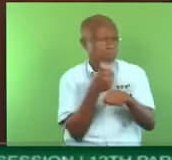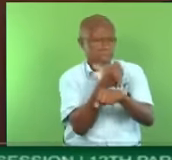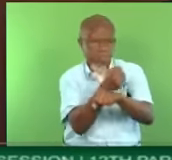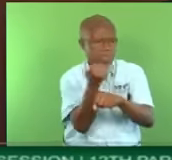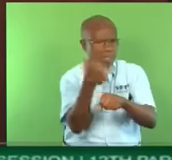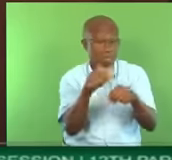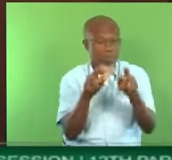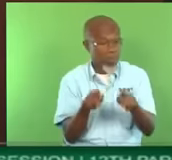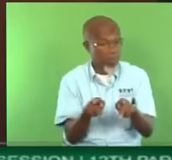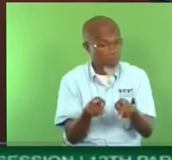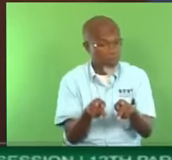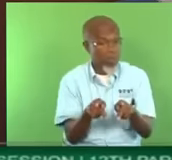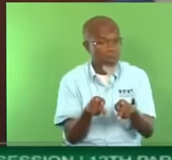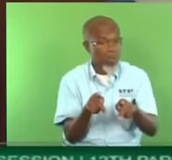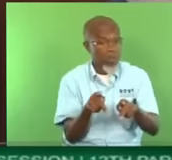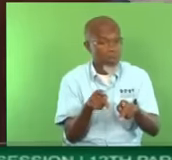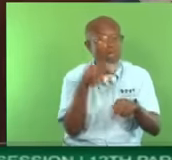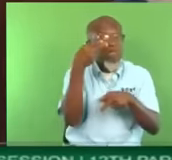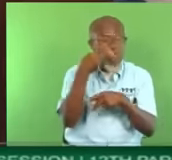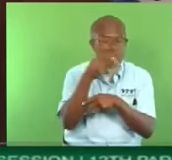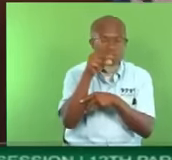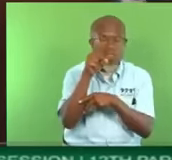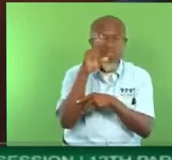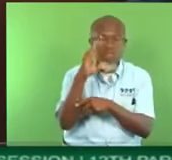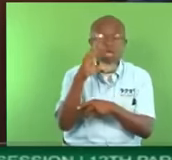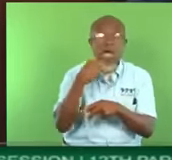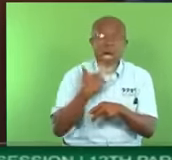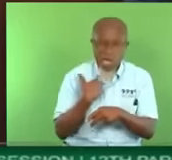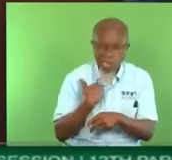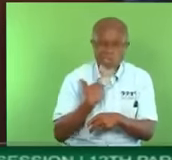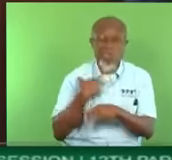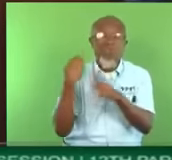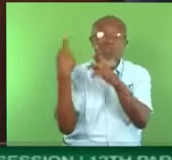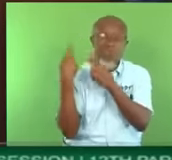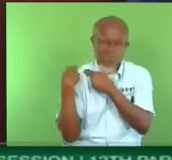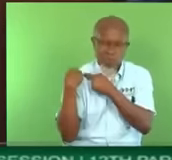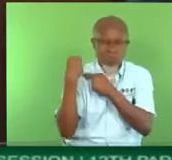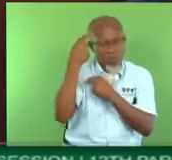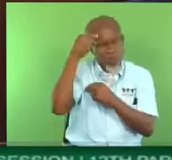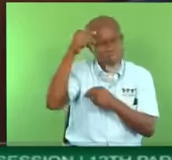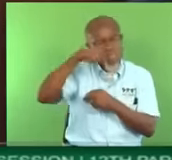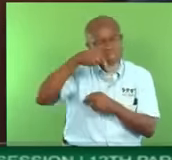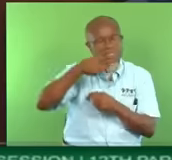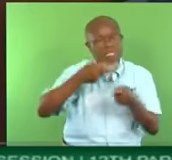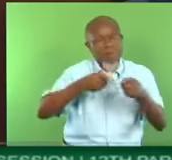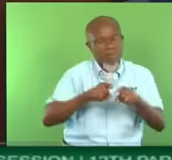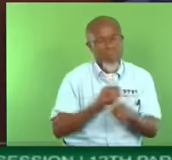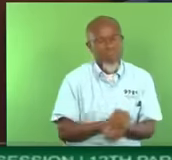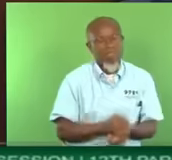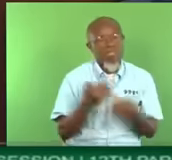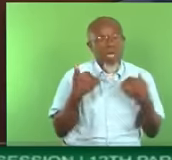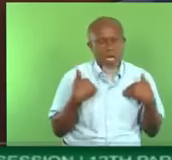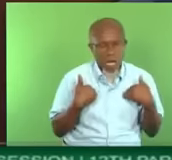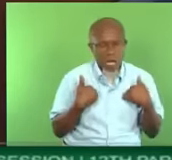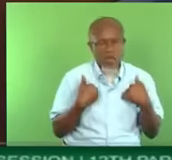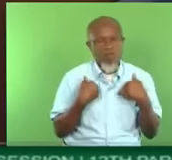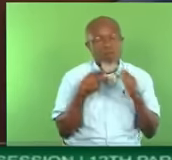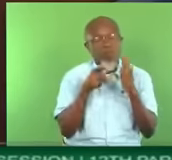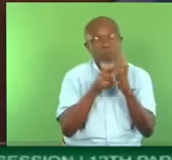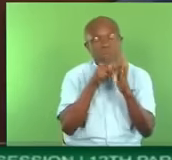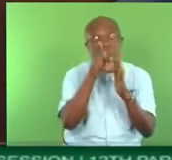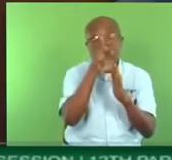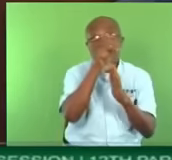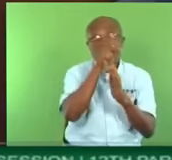contractors. The HDC has ultimate responsibility for this. They have a project engineer, a project manager, a